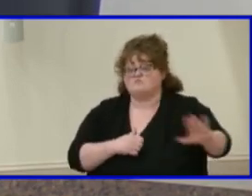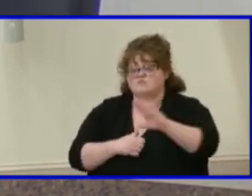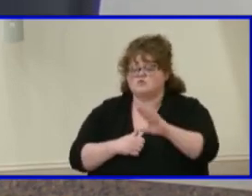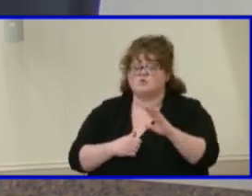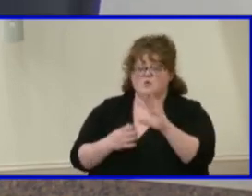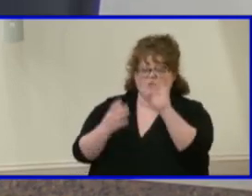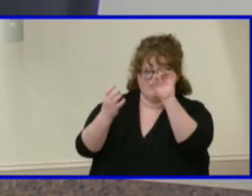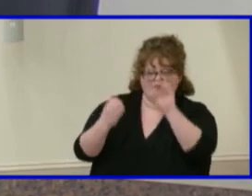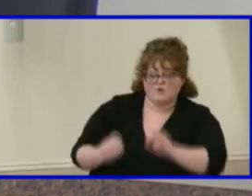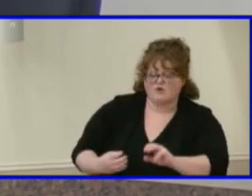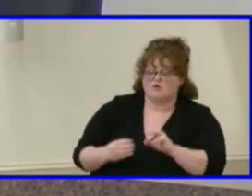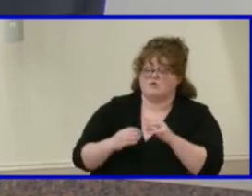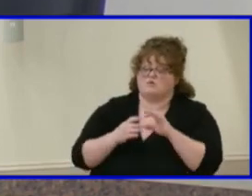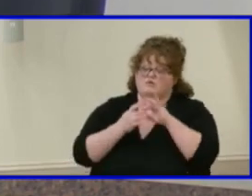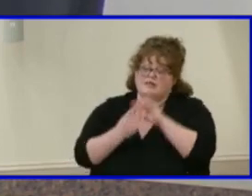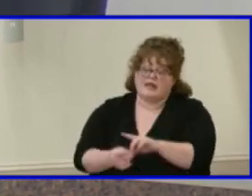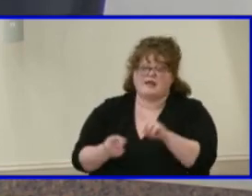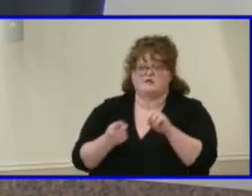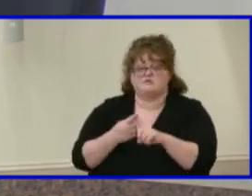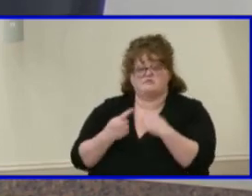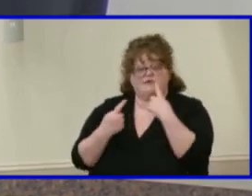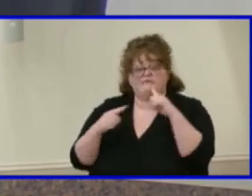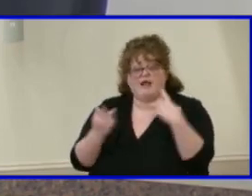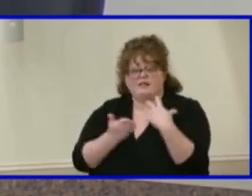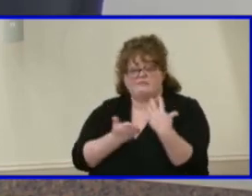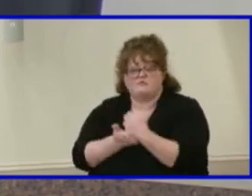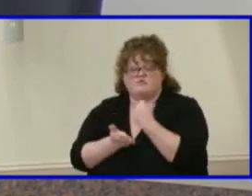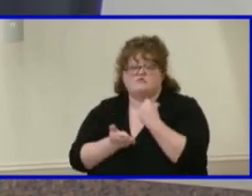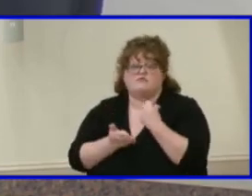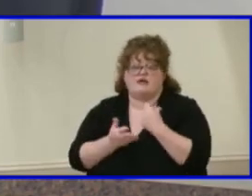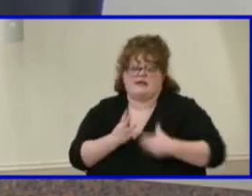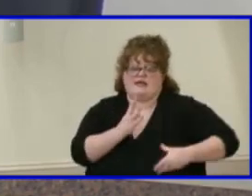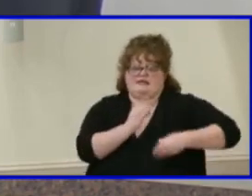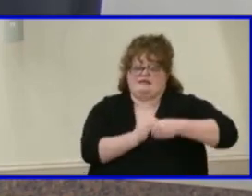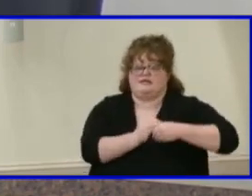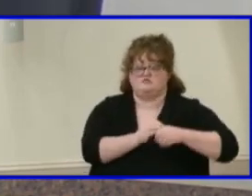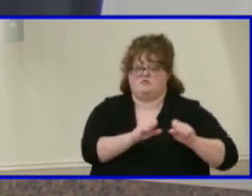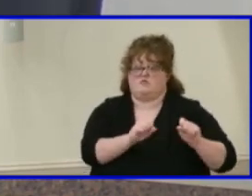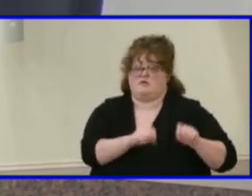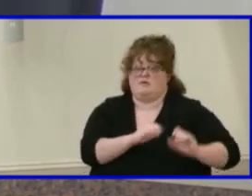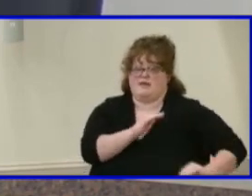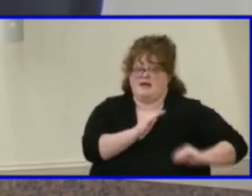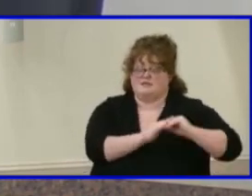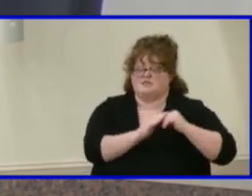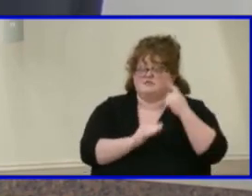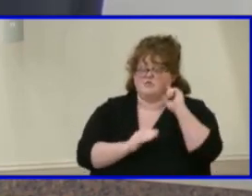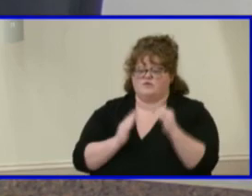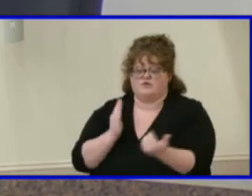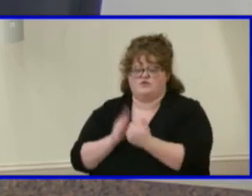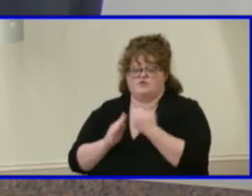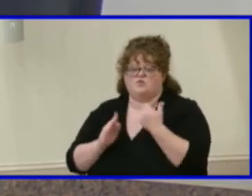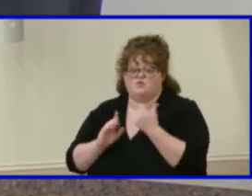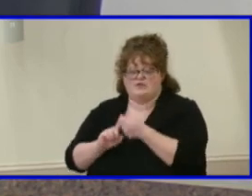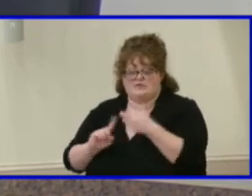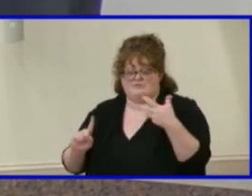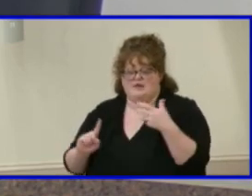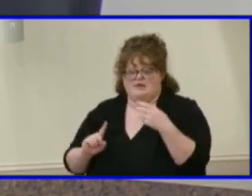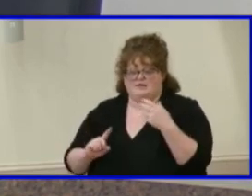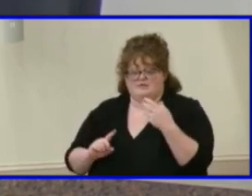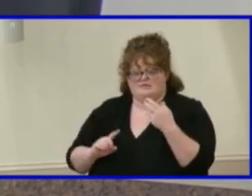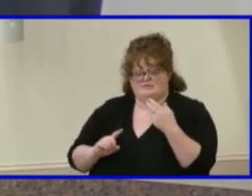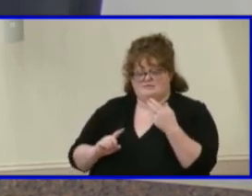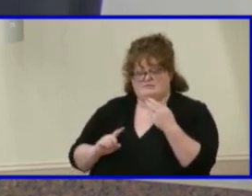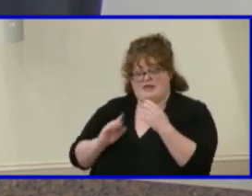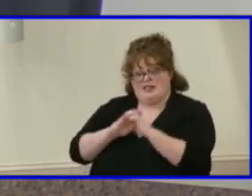on effectively utilizing the additional capacity of the newly expanded Holiday Elementary School and addressing